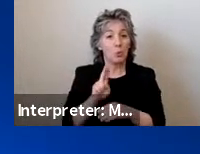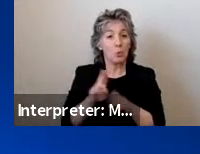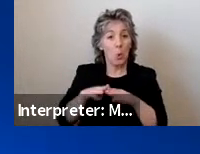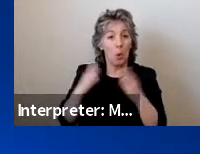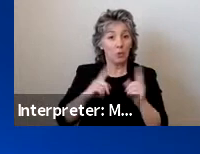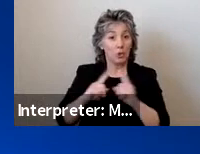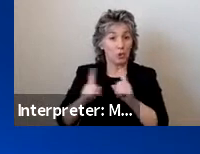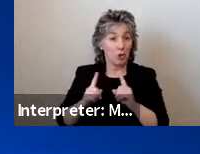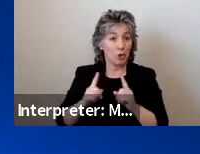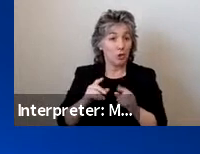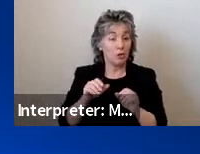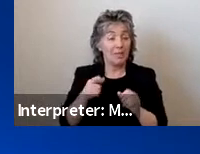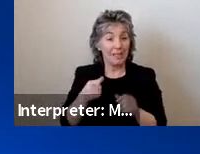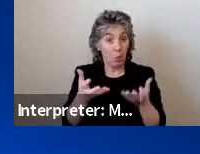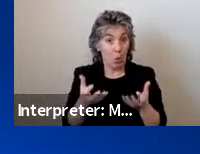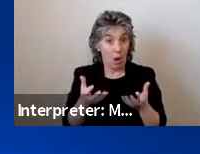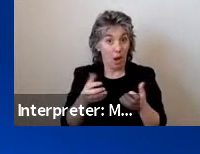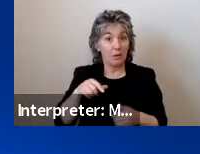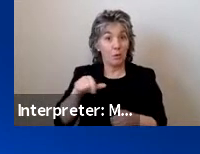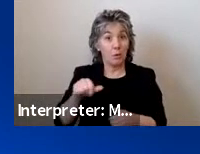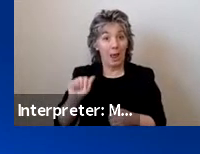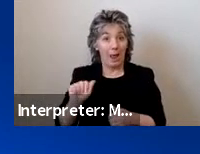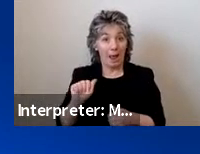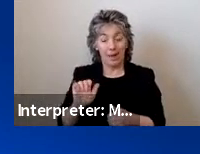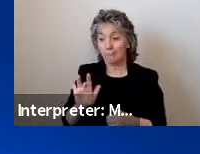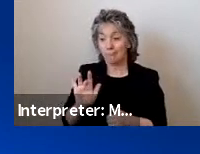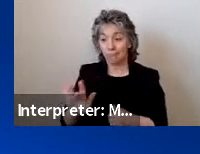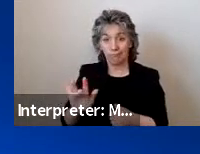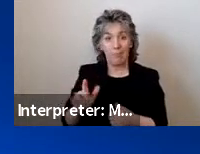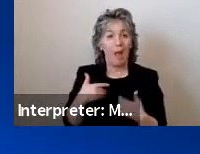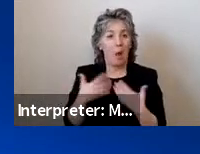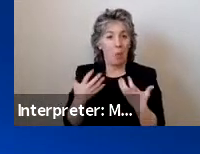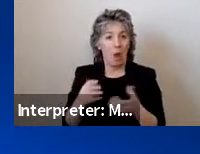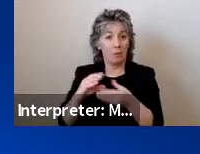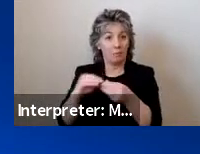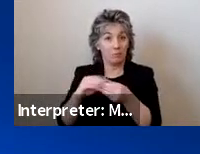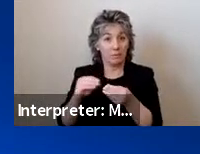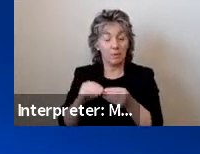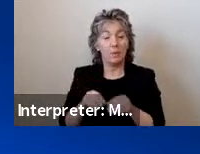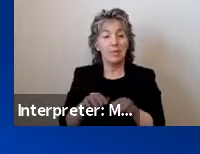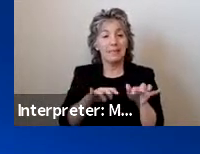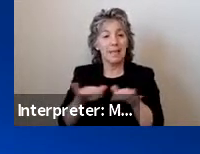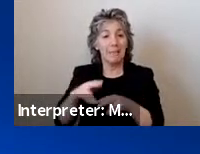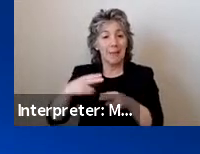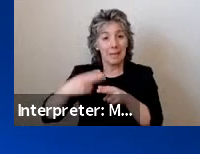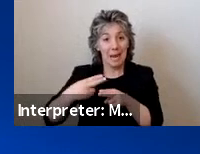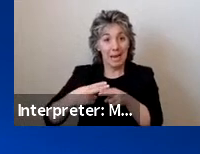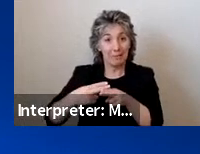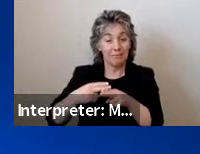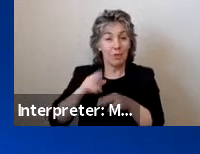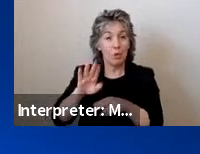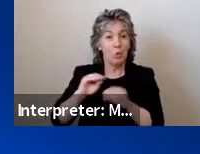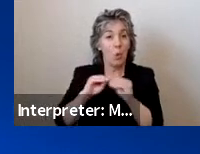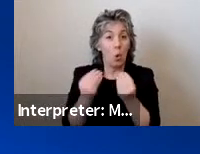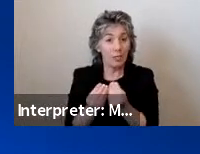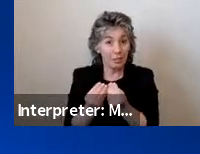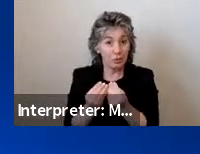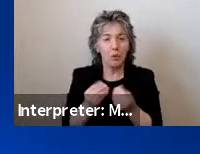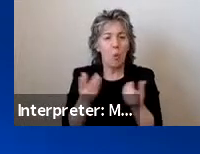speak, use the Q&A feature to indicate your interest. Please note your name, organization, and the nature or subject of your comment.